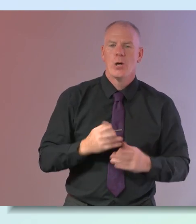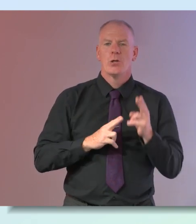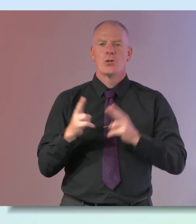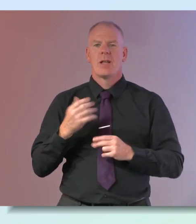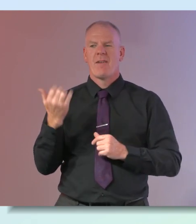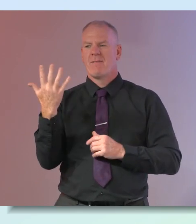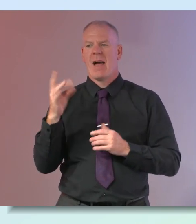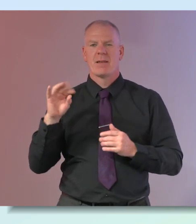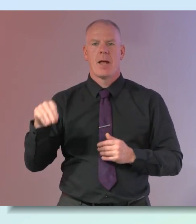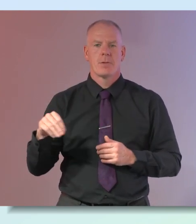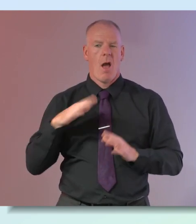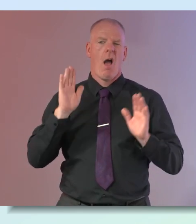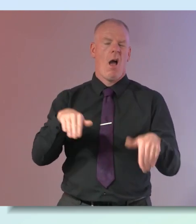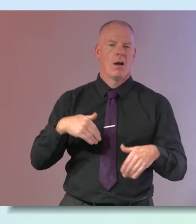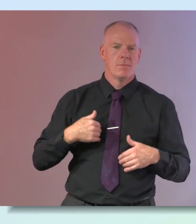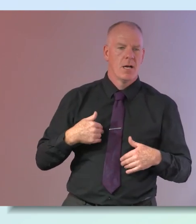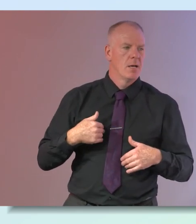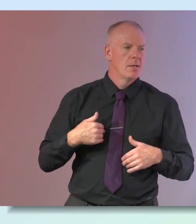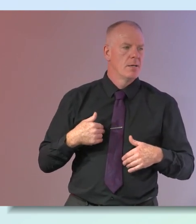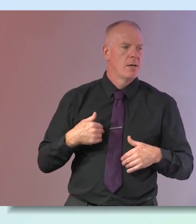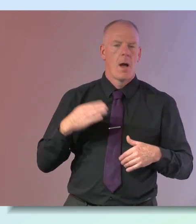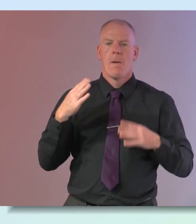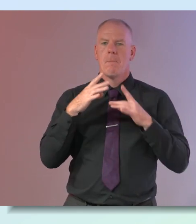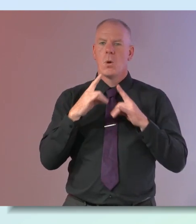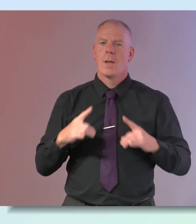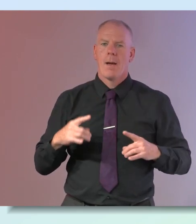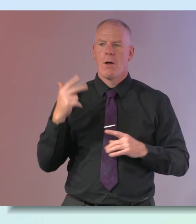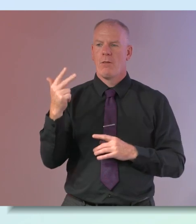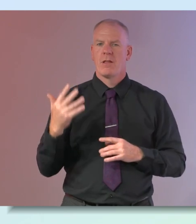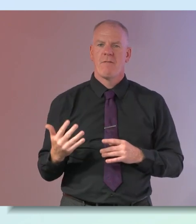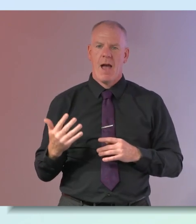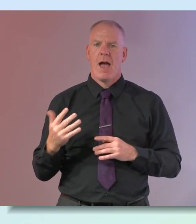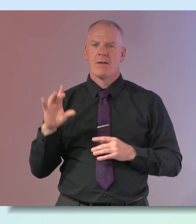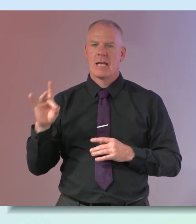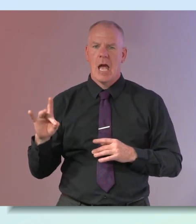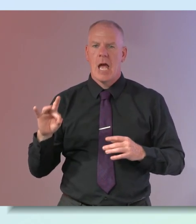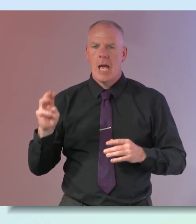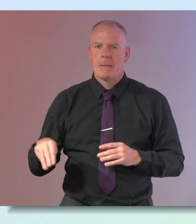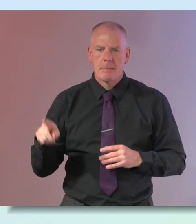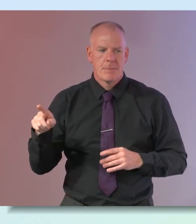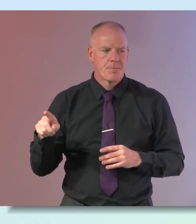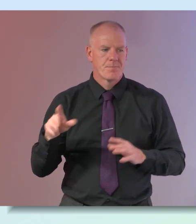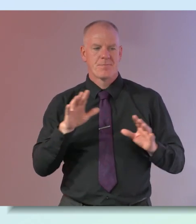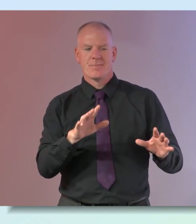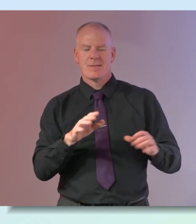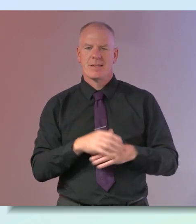to go 5k but i said you know what the boot camp was 35 minutes away you